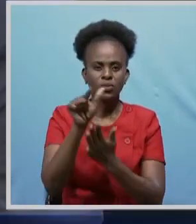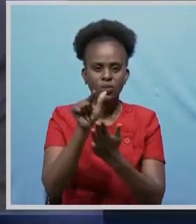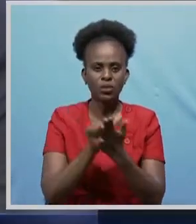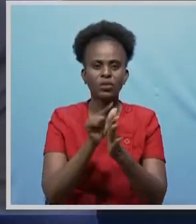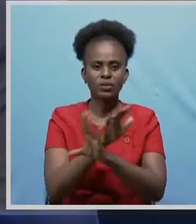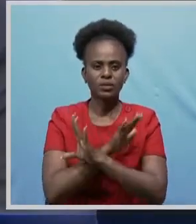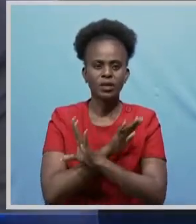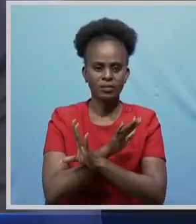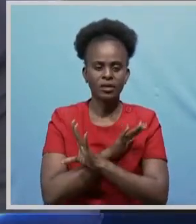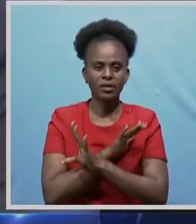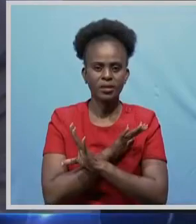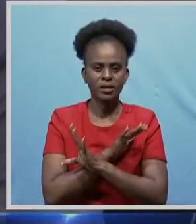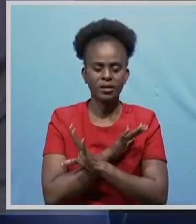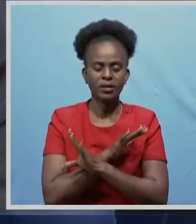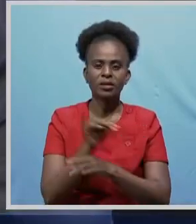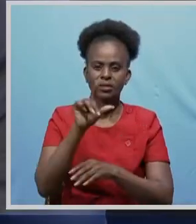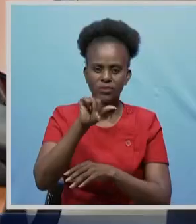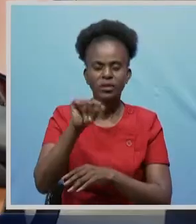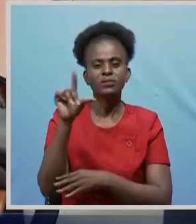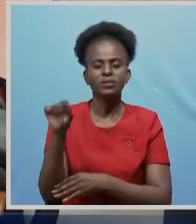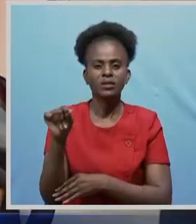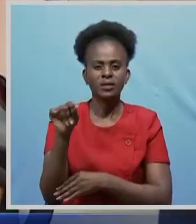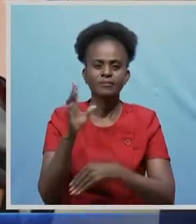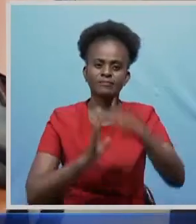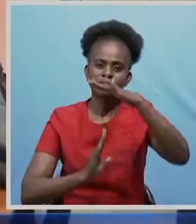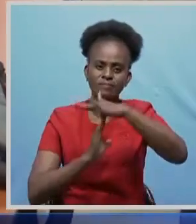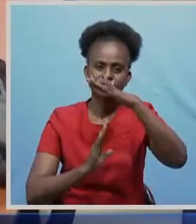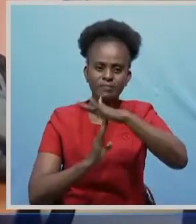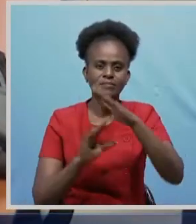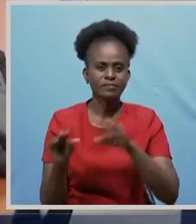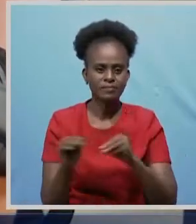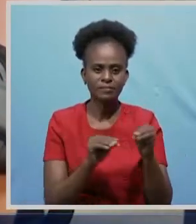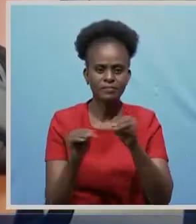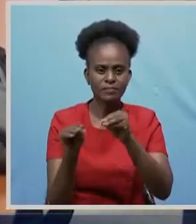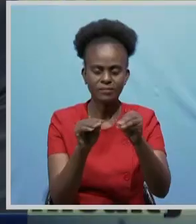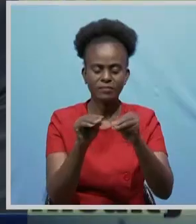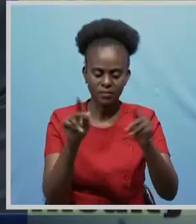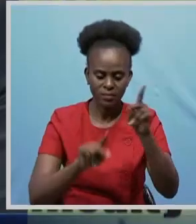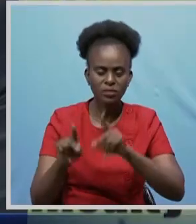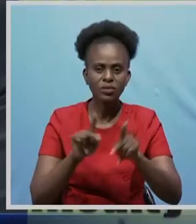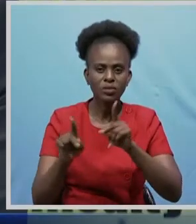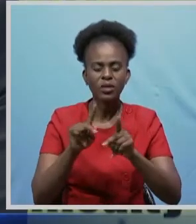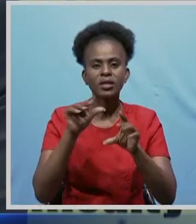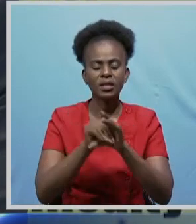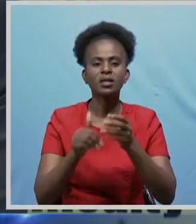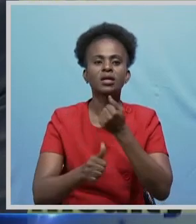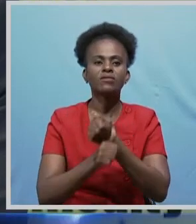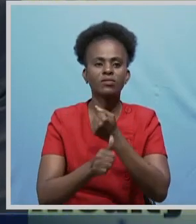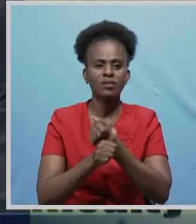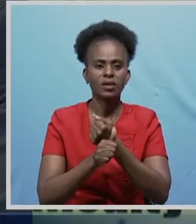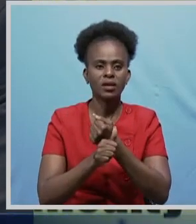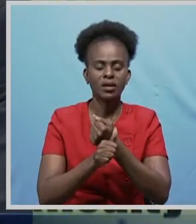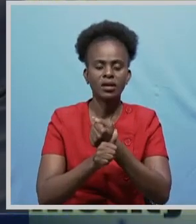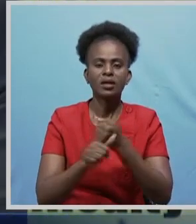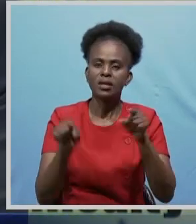Zambia 2020 to restrict movement of the people in Kafue in and